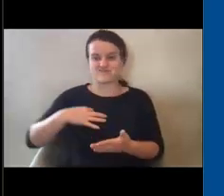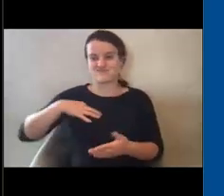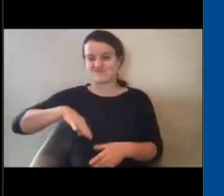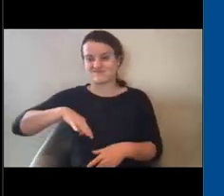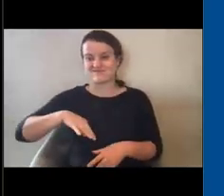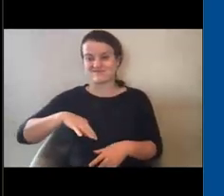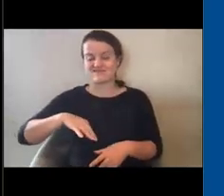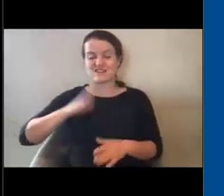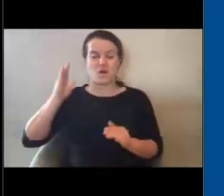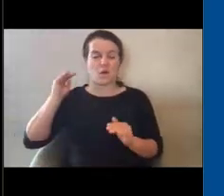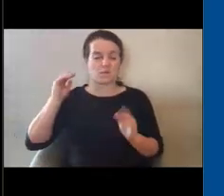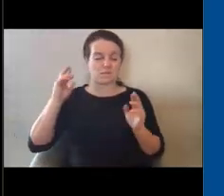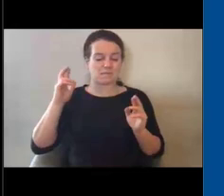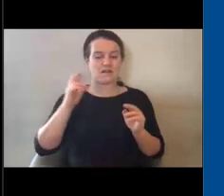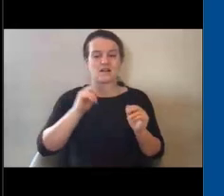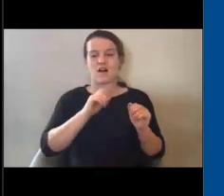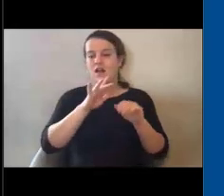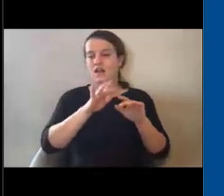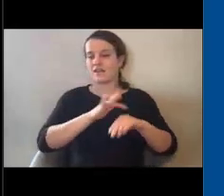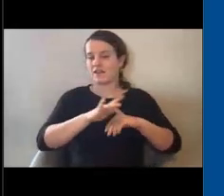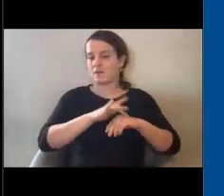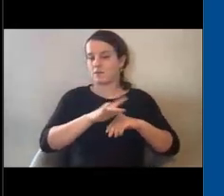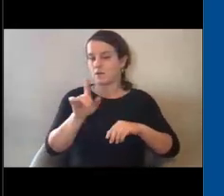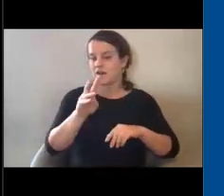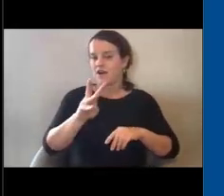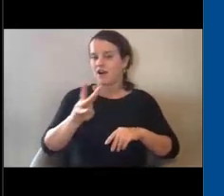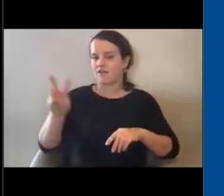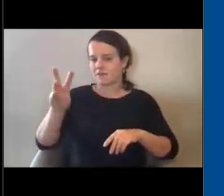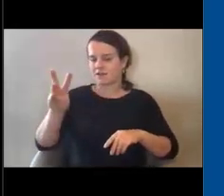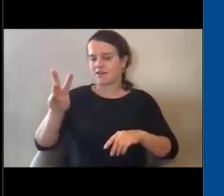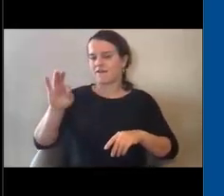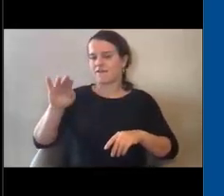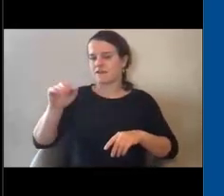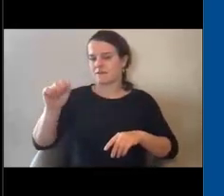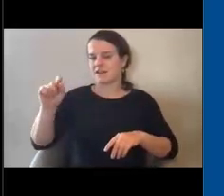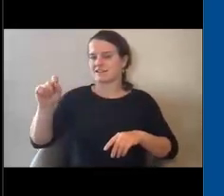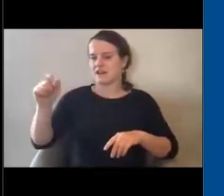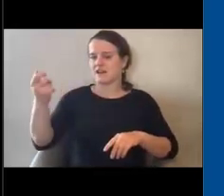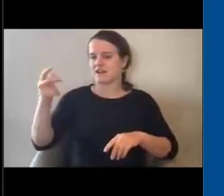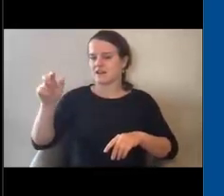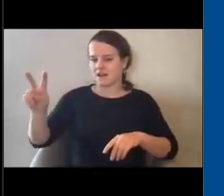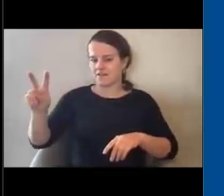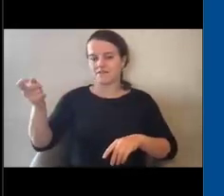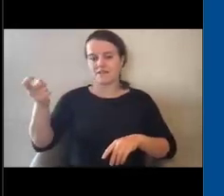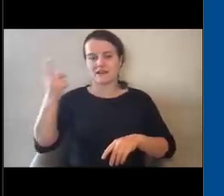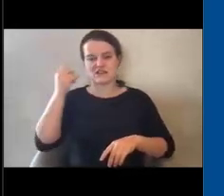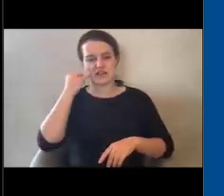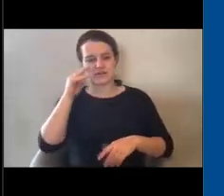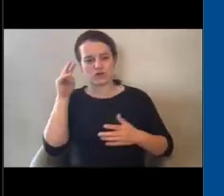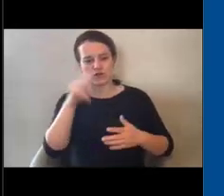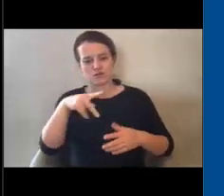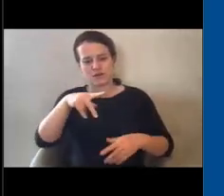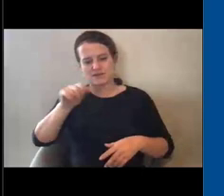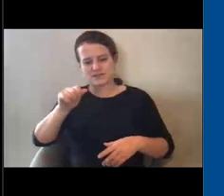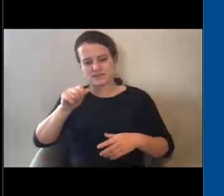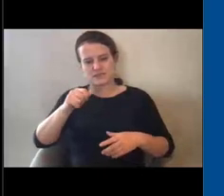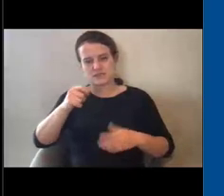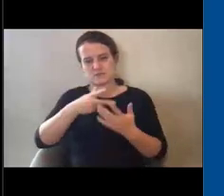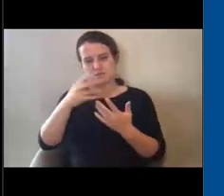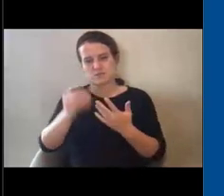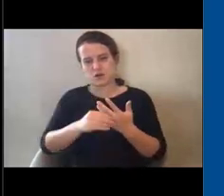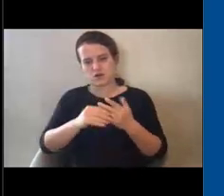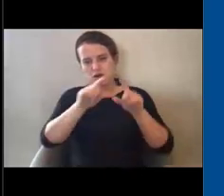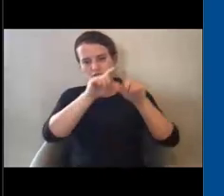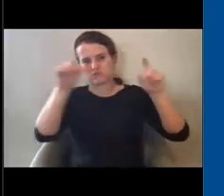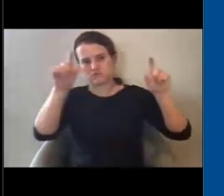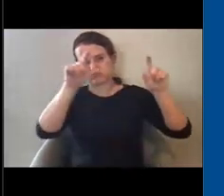available online on FEMA.gov. And if you just look for the public assistance program in the search bar on FEMA.gov,